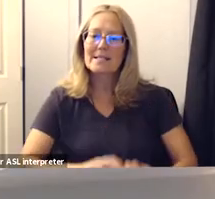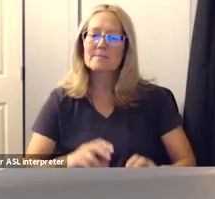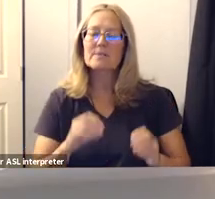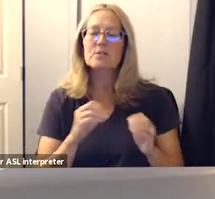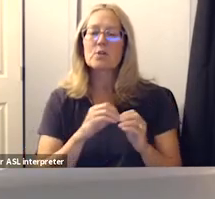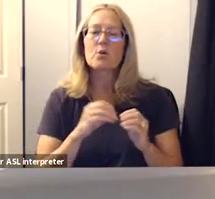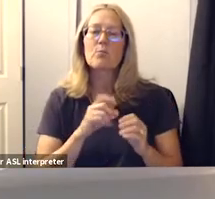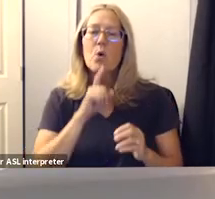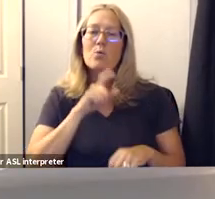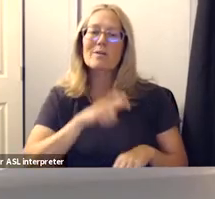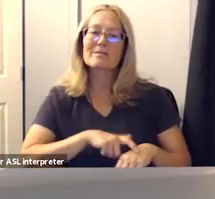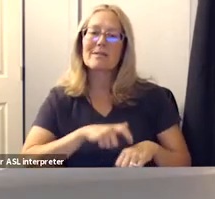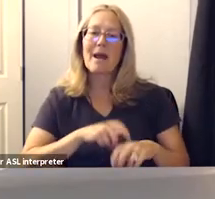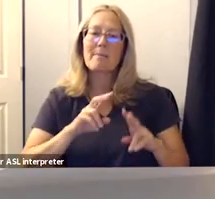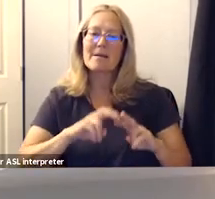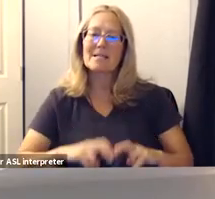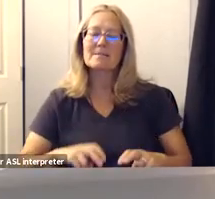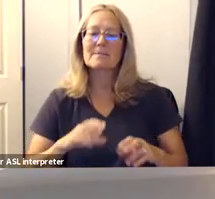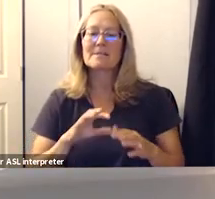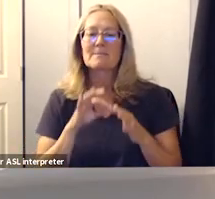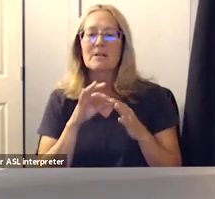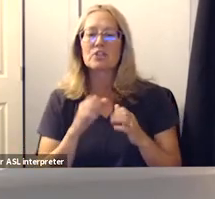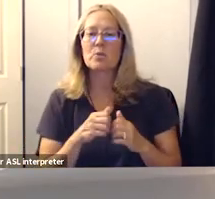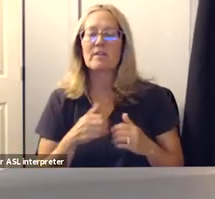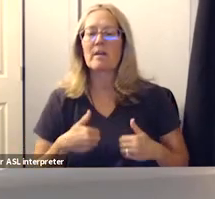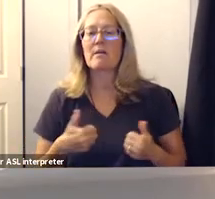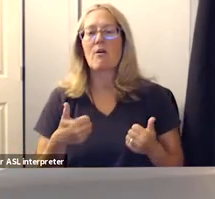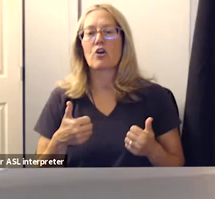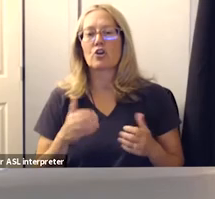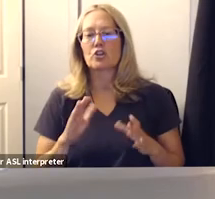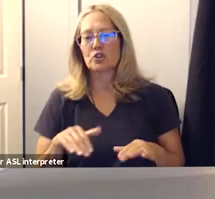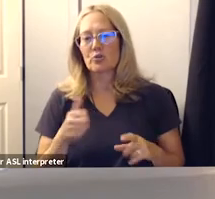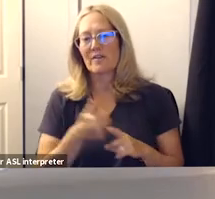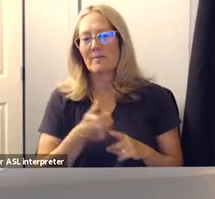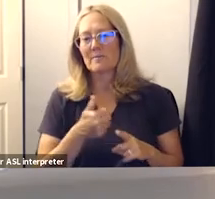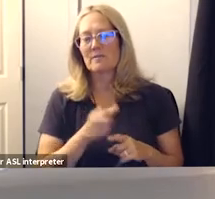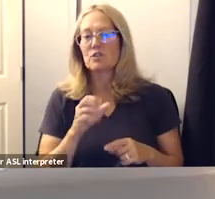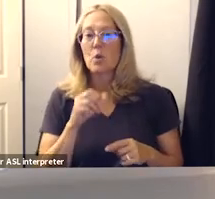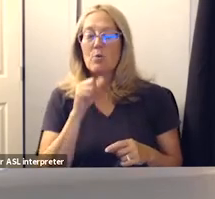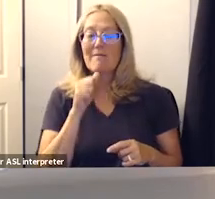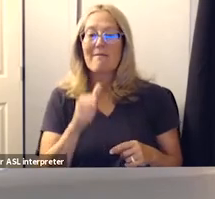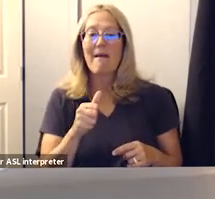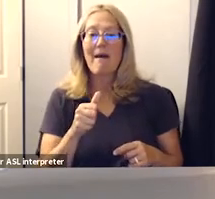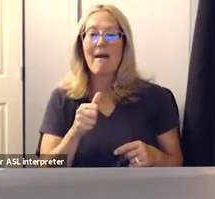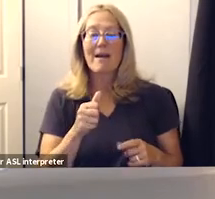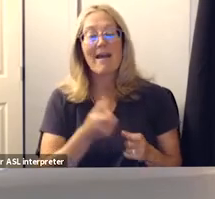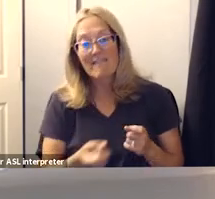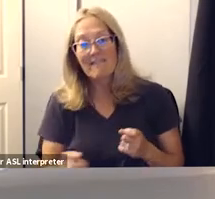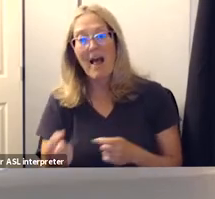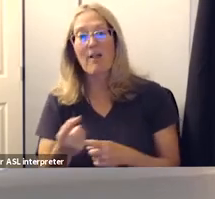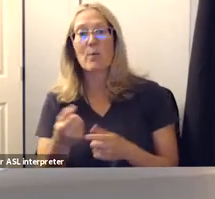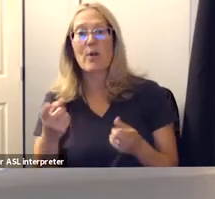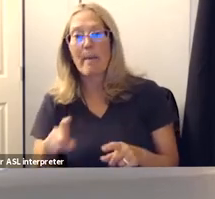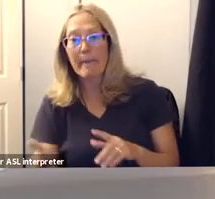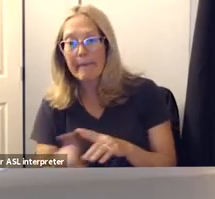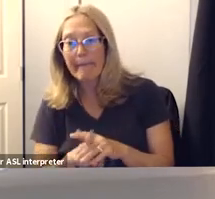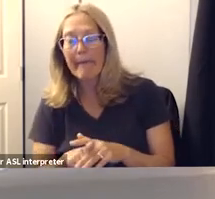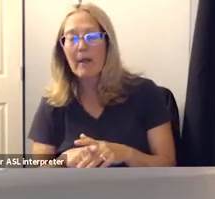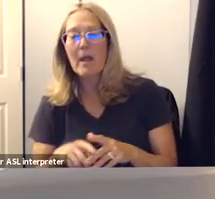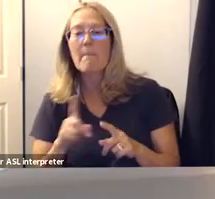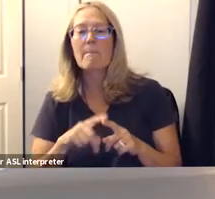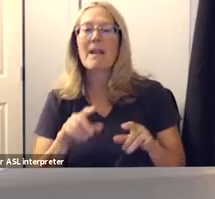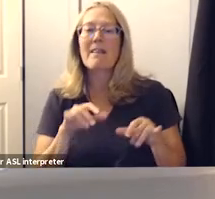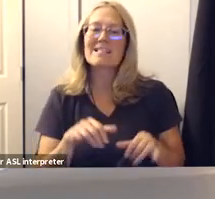more real-time assessments especially of the younger children so that things don't happen the following year but they happen in the same